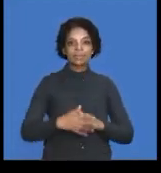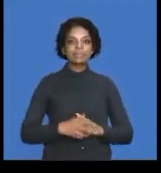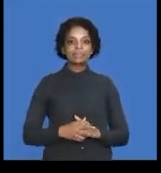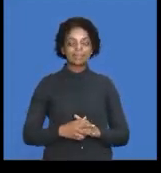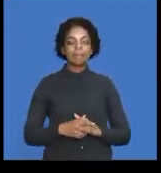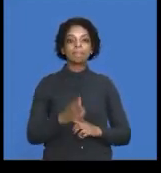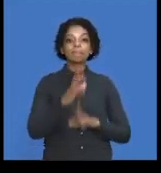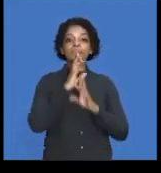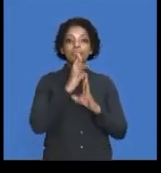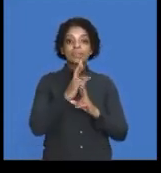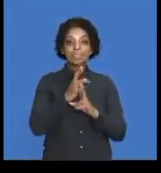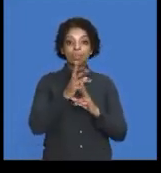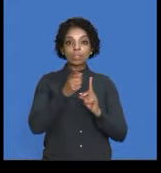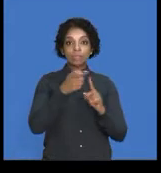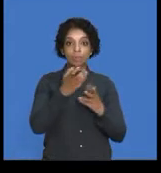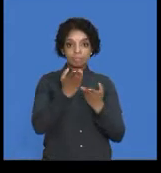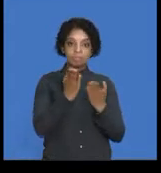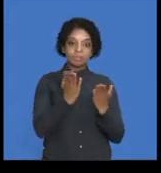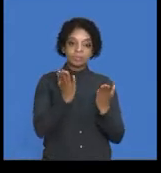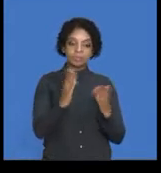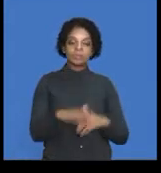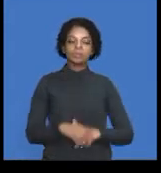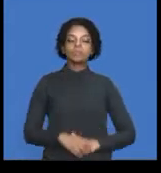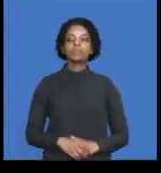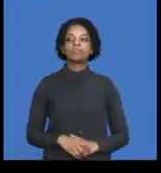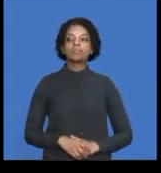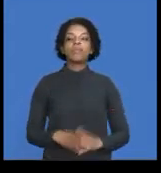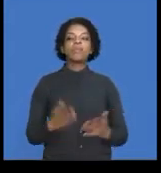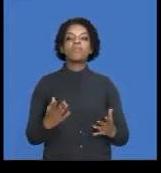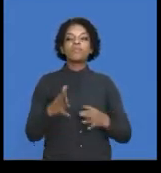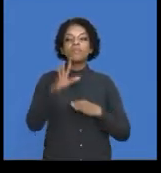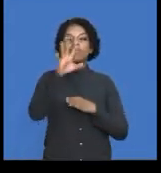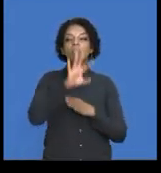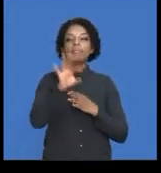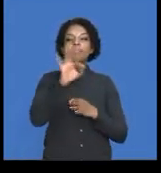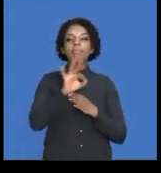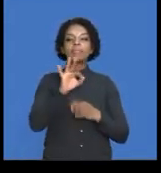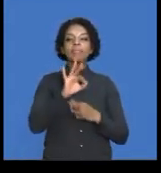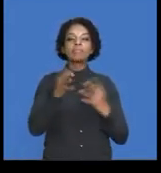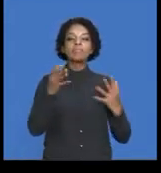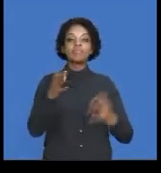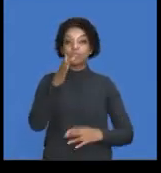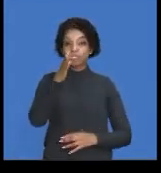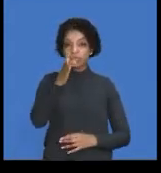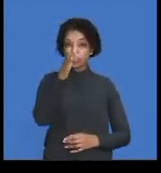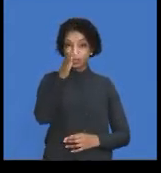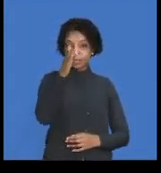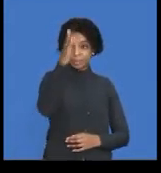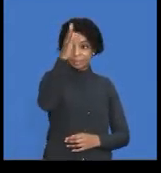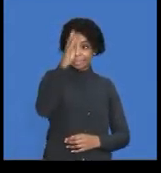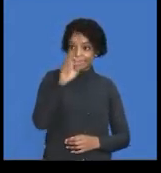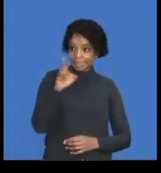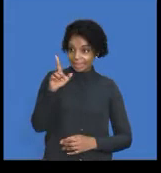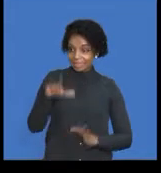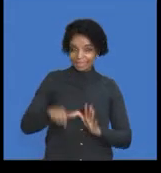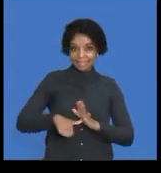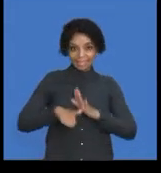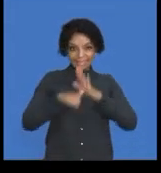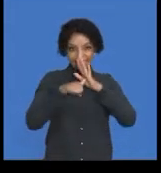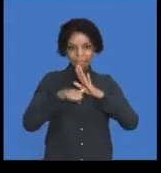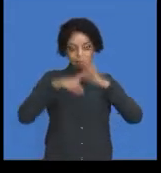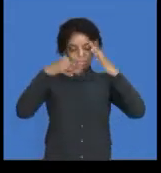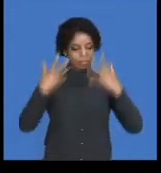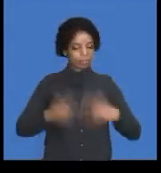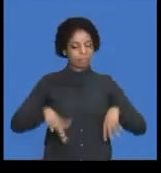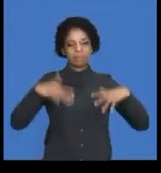expected from you. One, to plan for future. And this is the critical part.